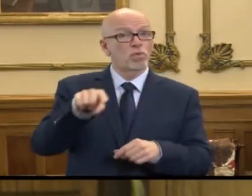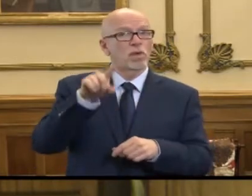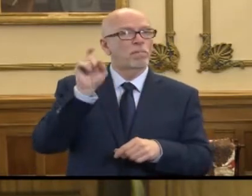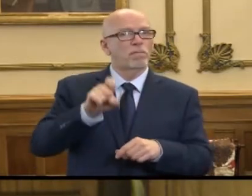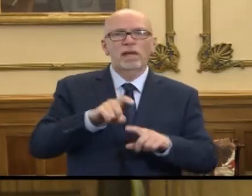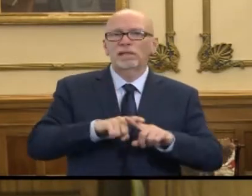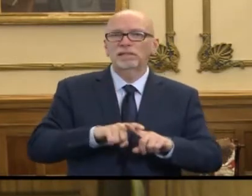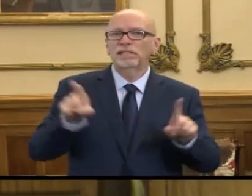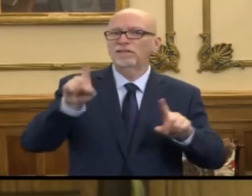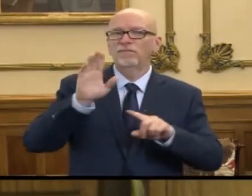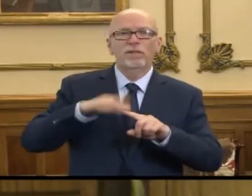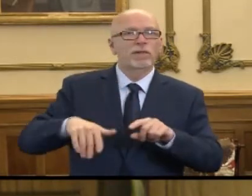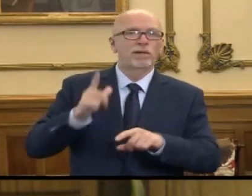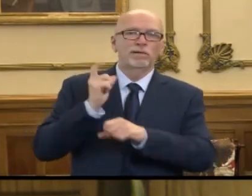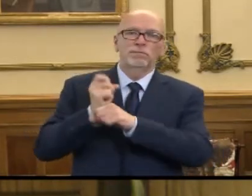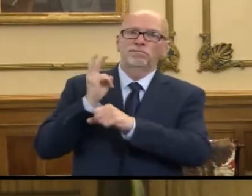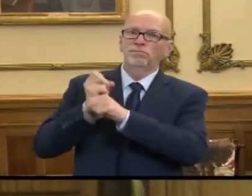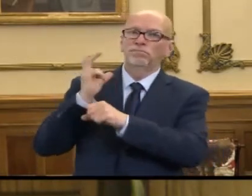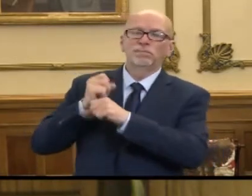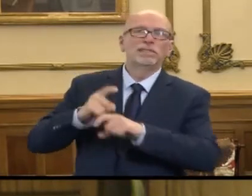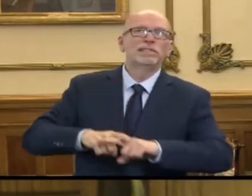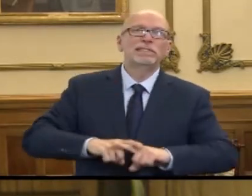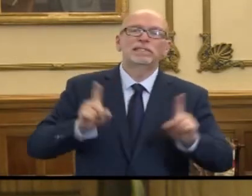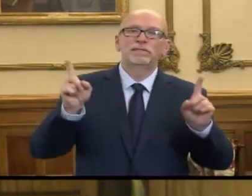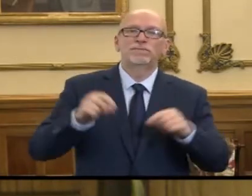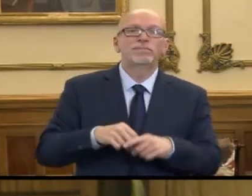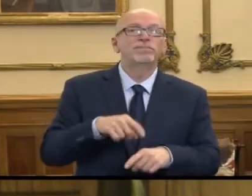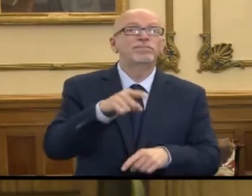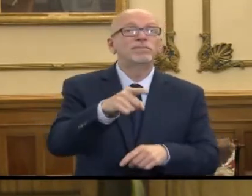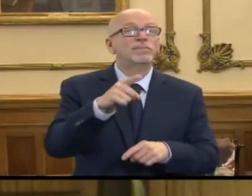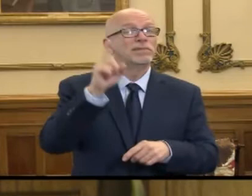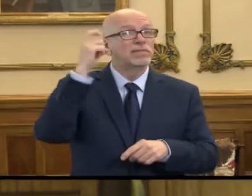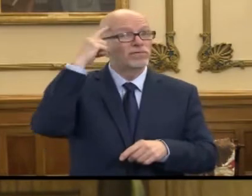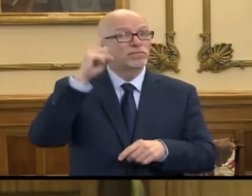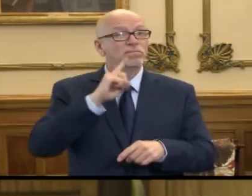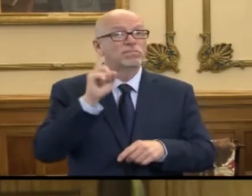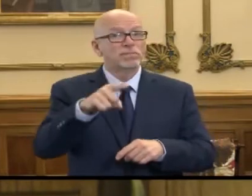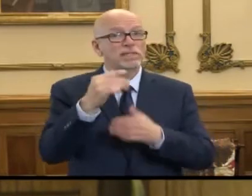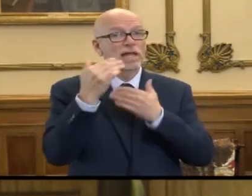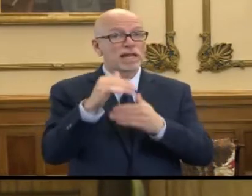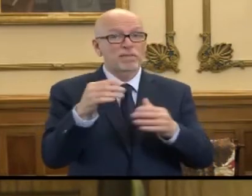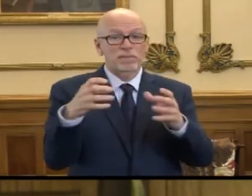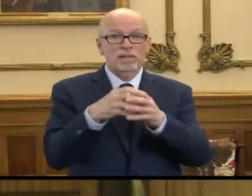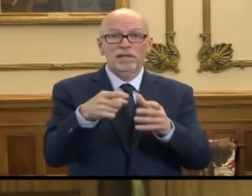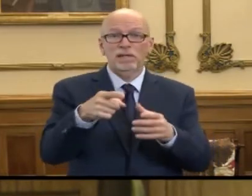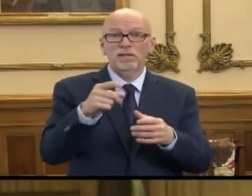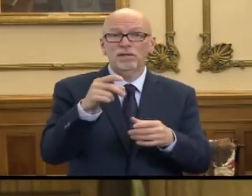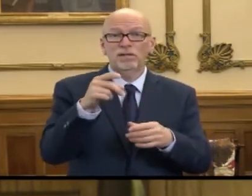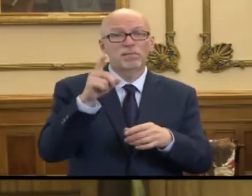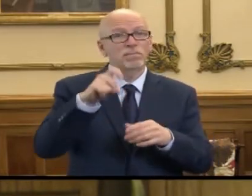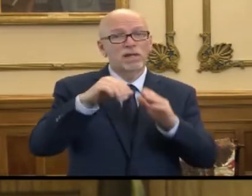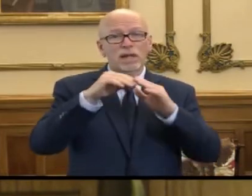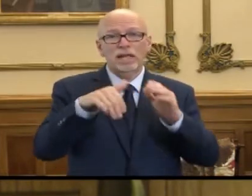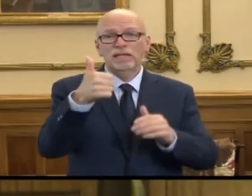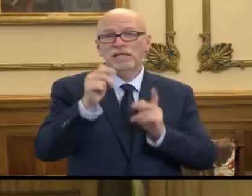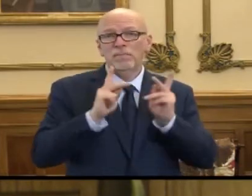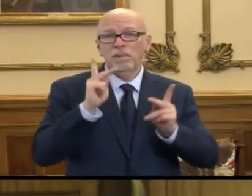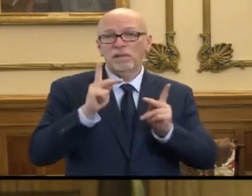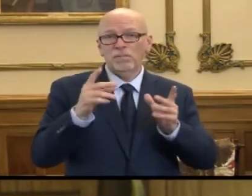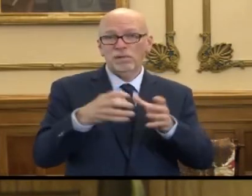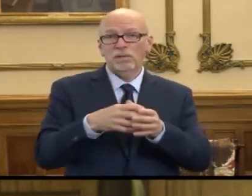than they have been before. The governor's executive order limits the size of gatherings to no more than 10 people.